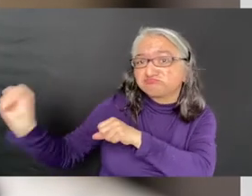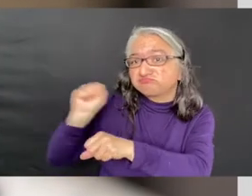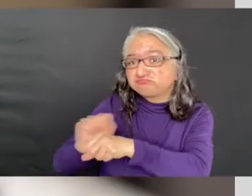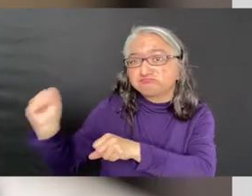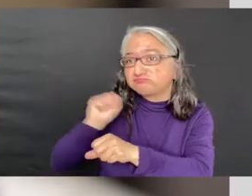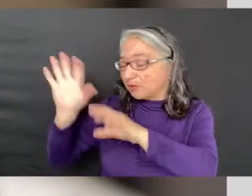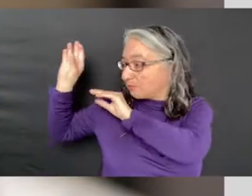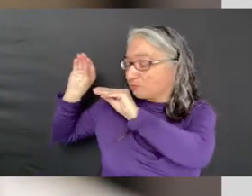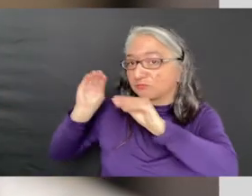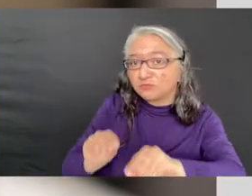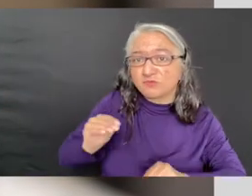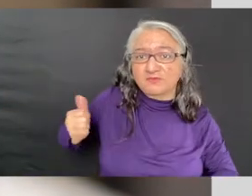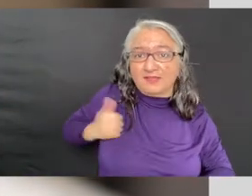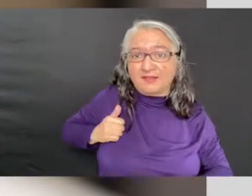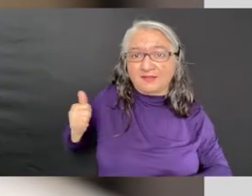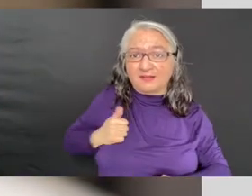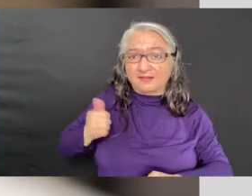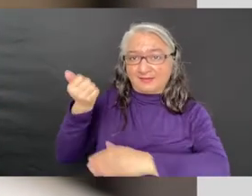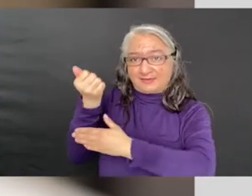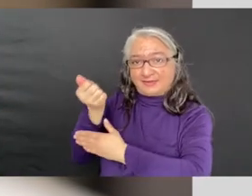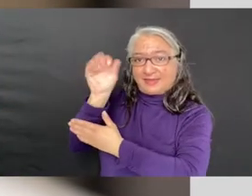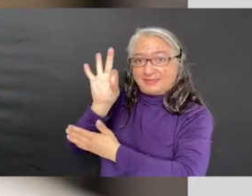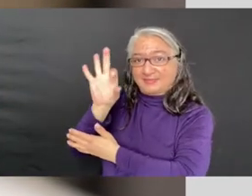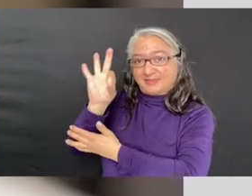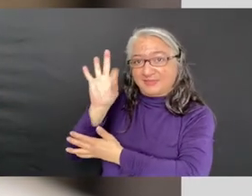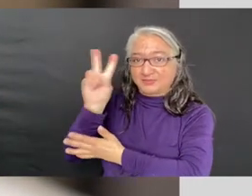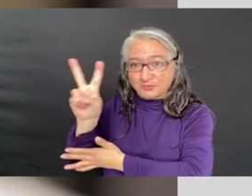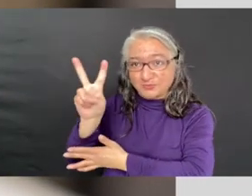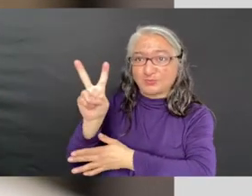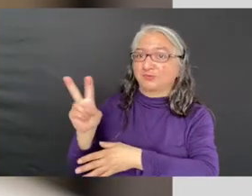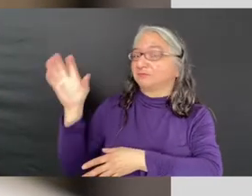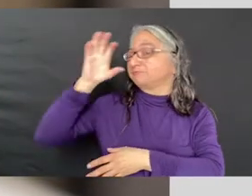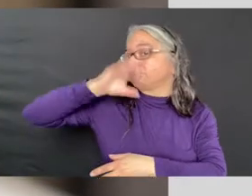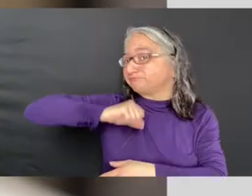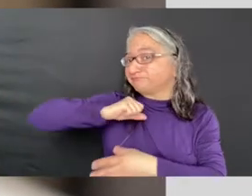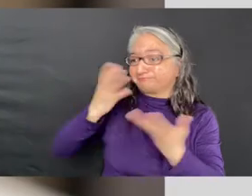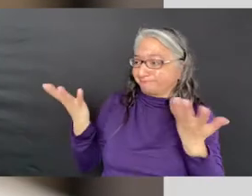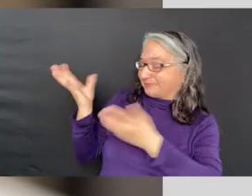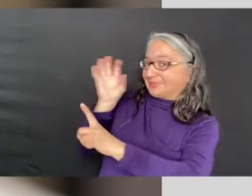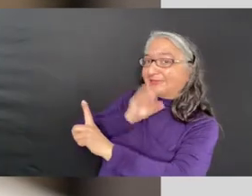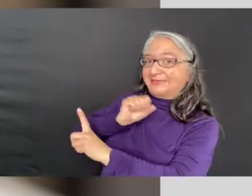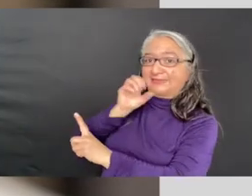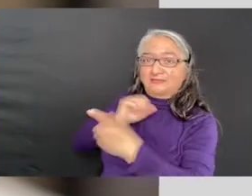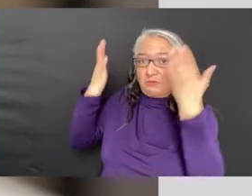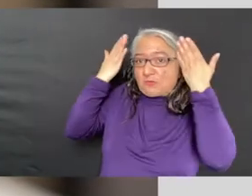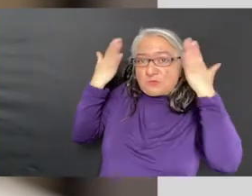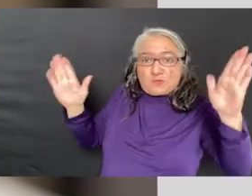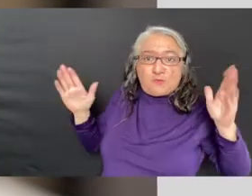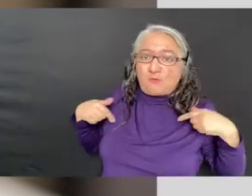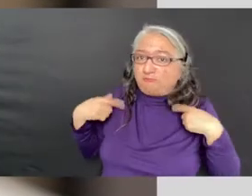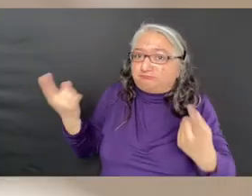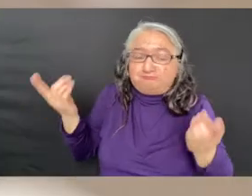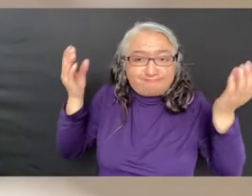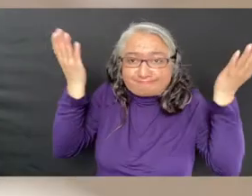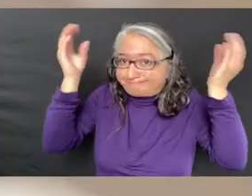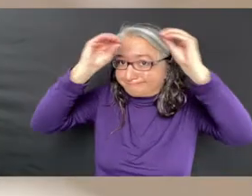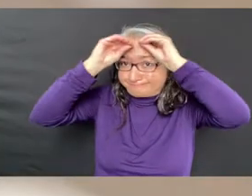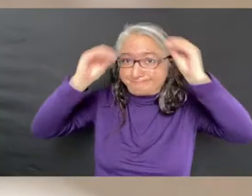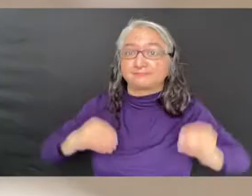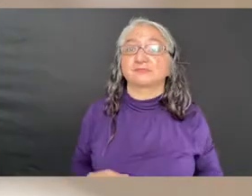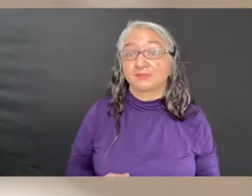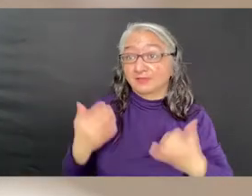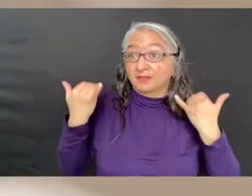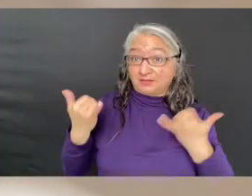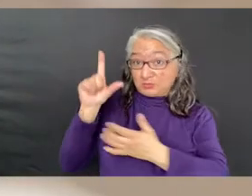Canada in 1972, when his age was simply an estimate. The year 2021 was the ten-year